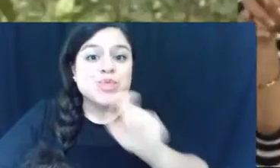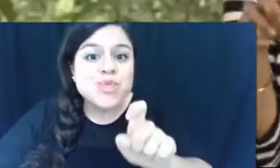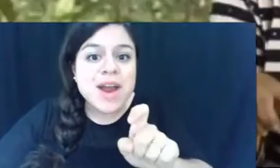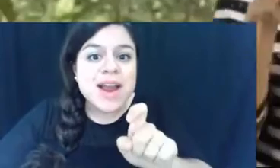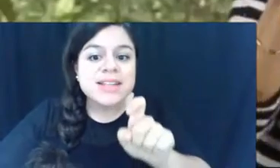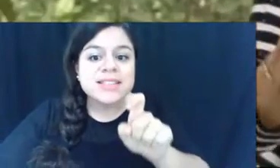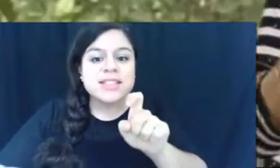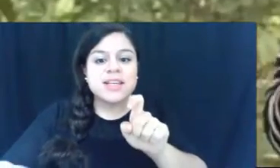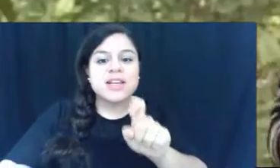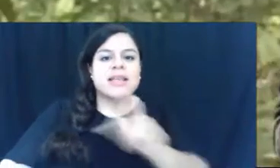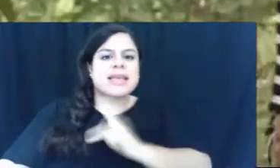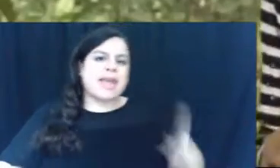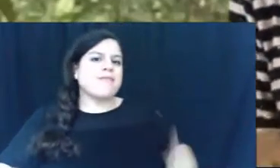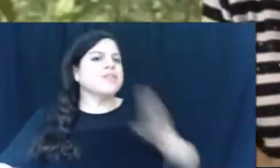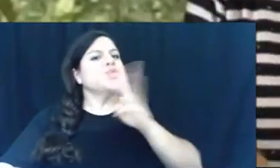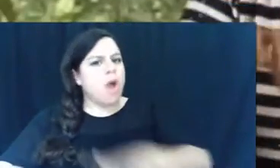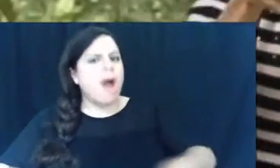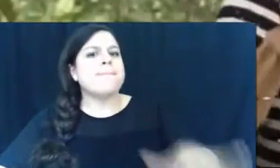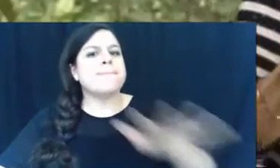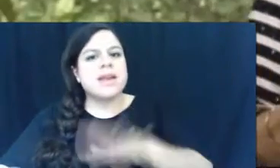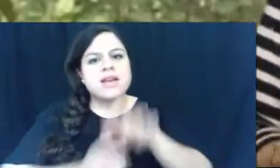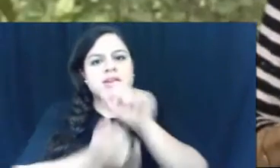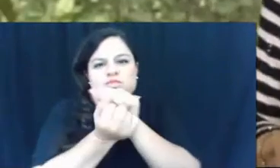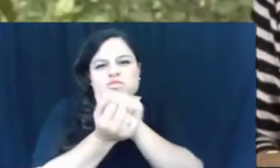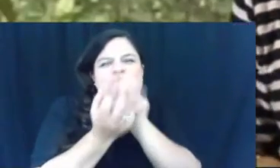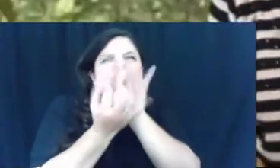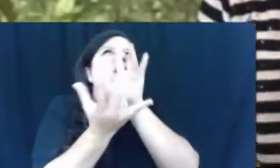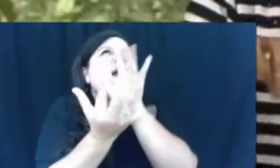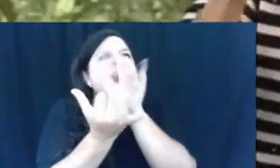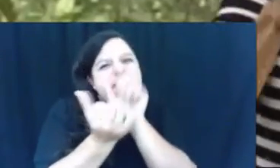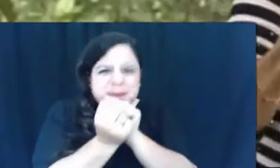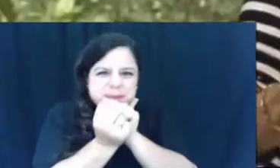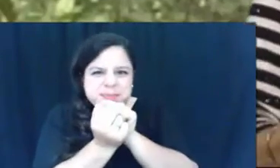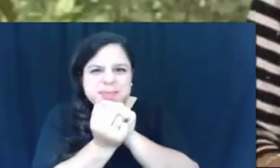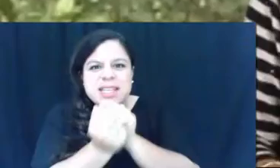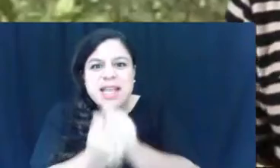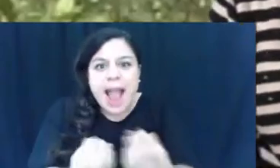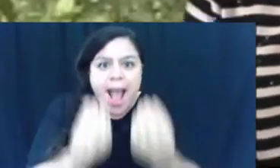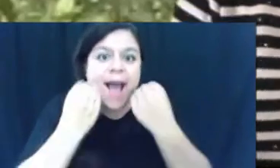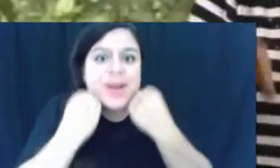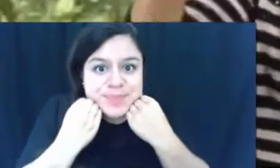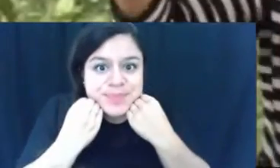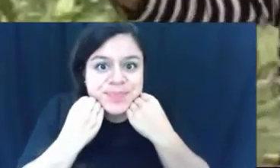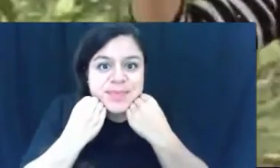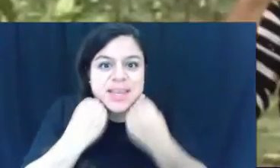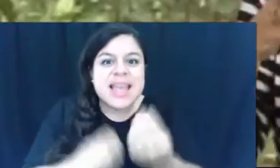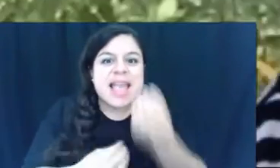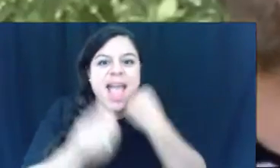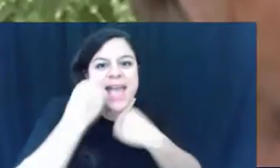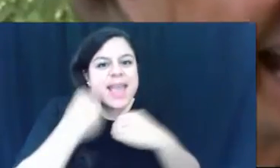Tyrannosaurus rex, king of the swamp. He'd growl and snarl, and then he'd go chomp.